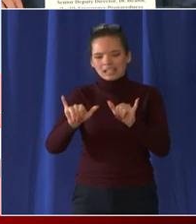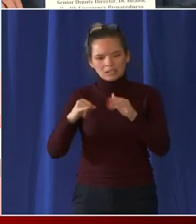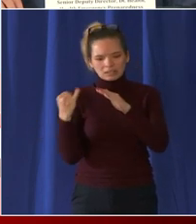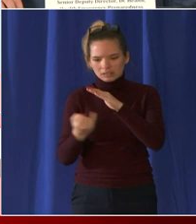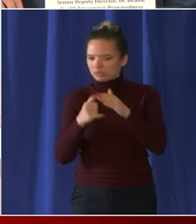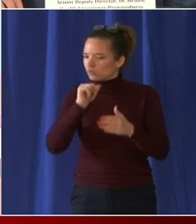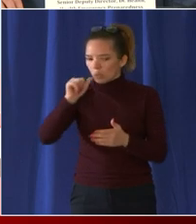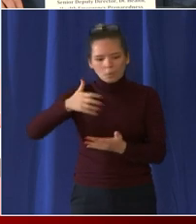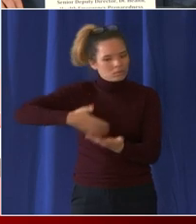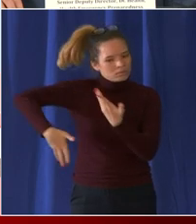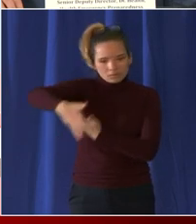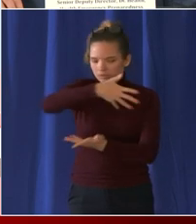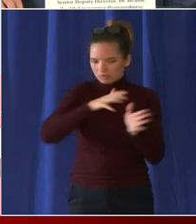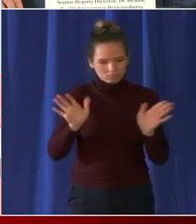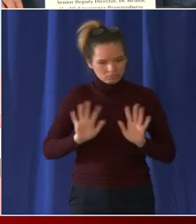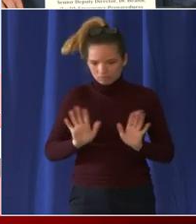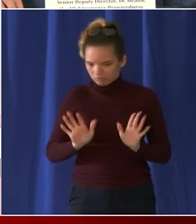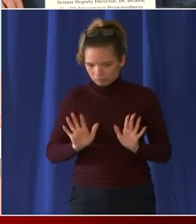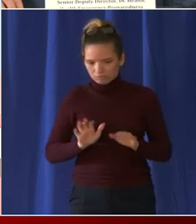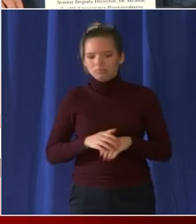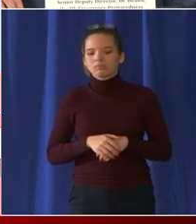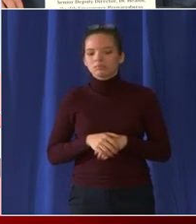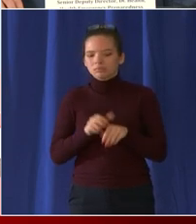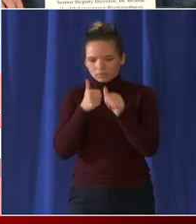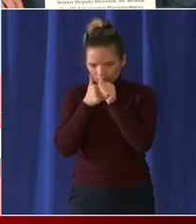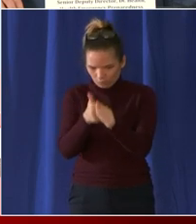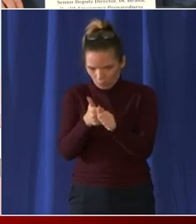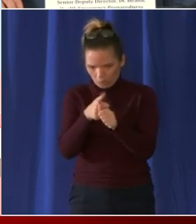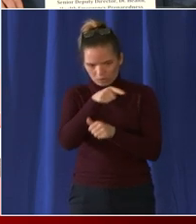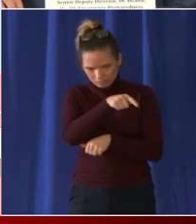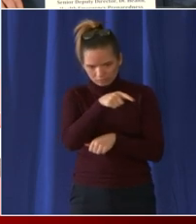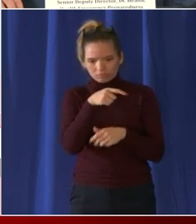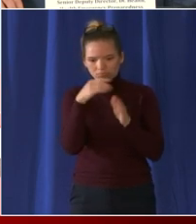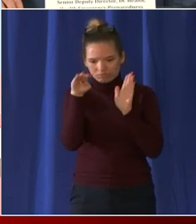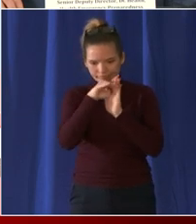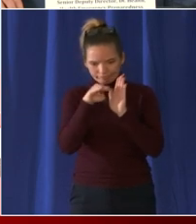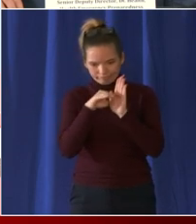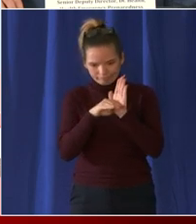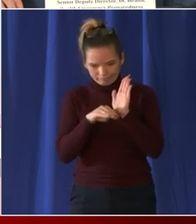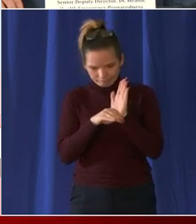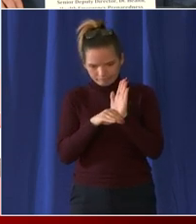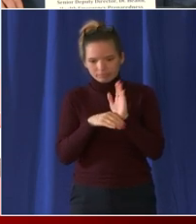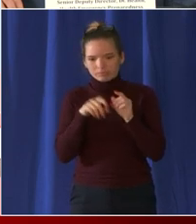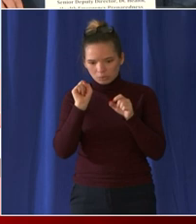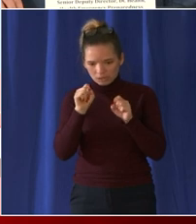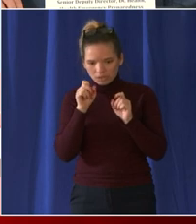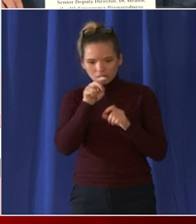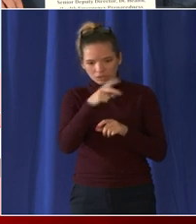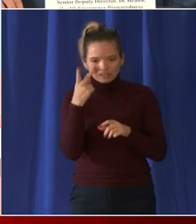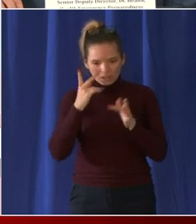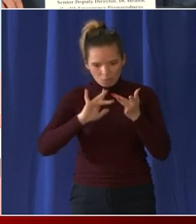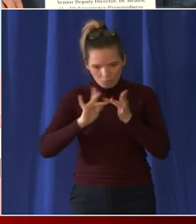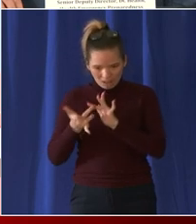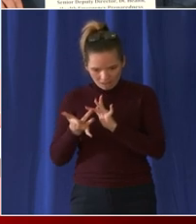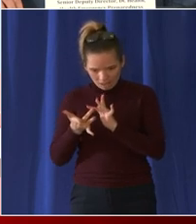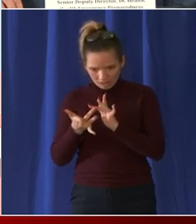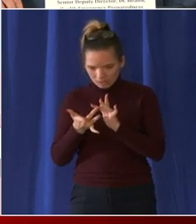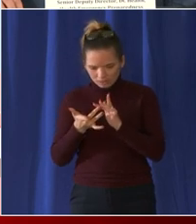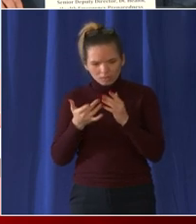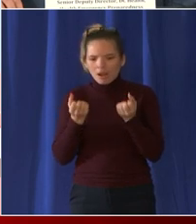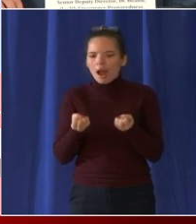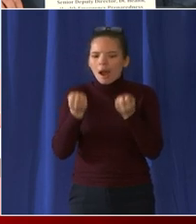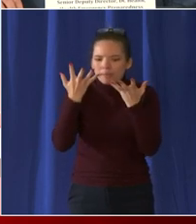following the guidance that is posted on our website which is still currently the 10 days of isolation that we want you to do